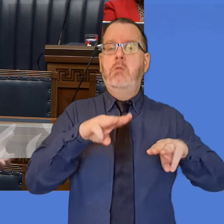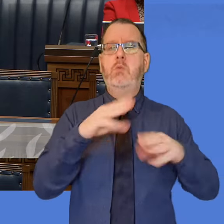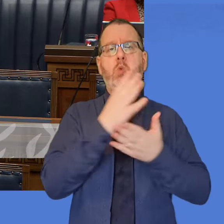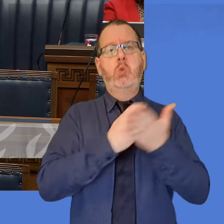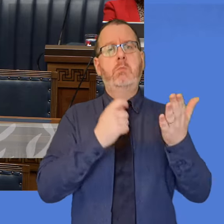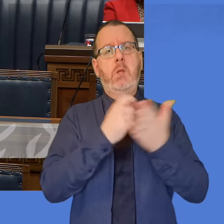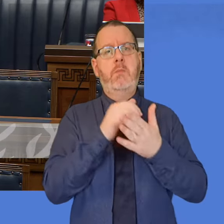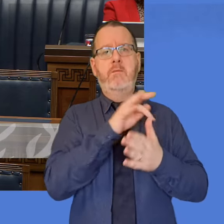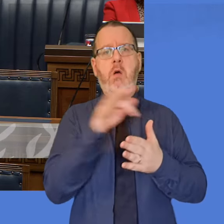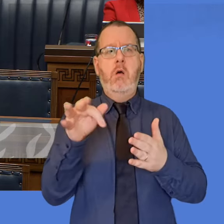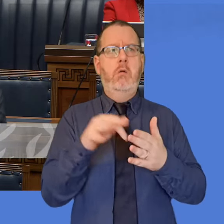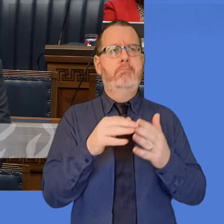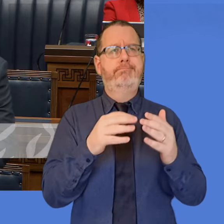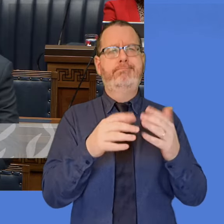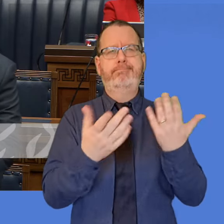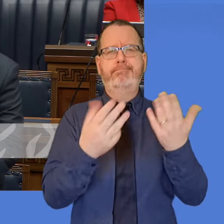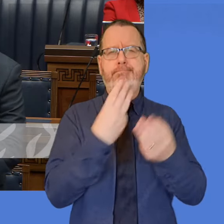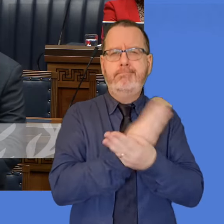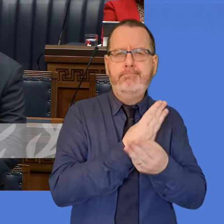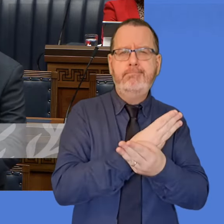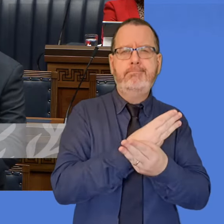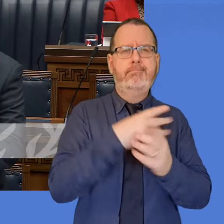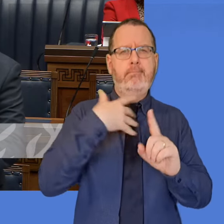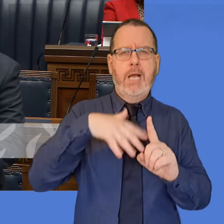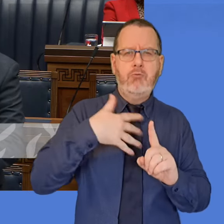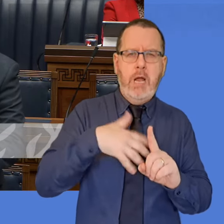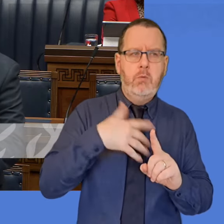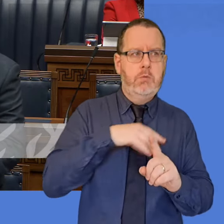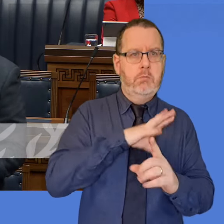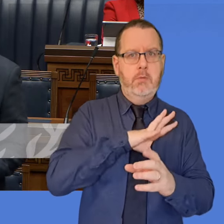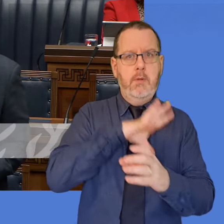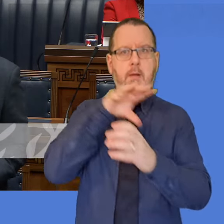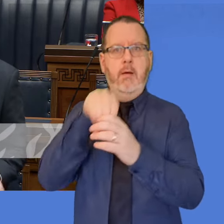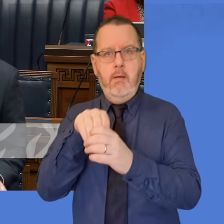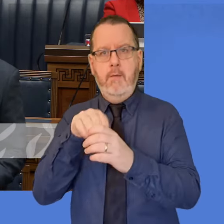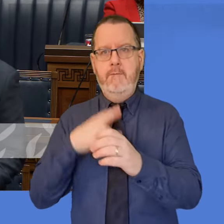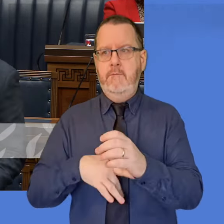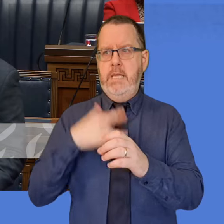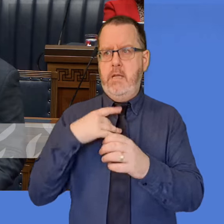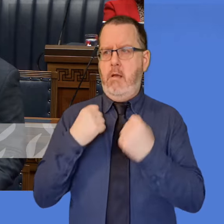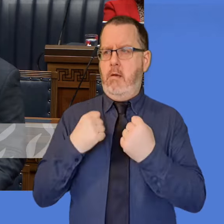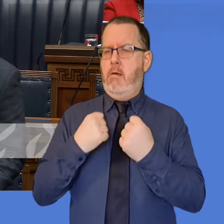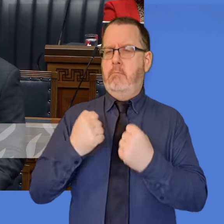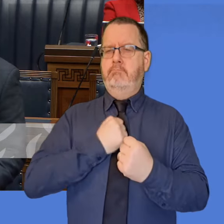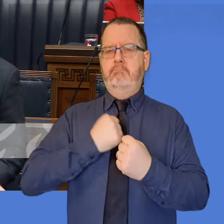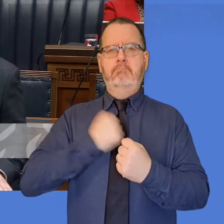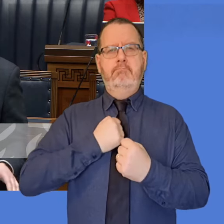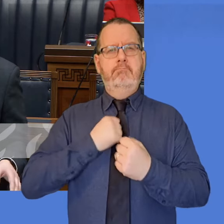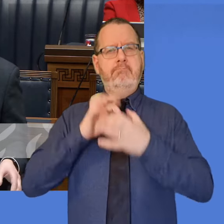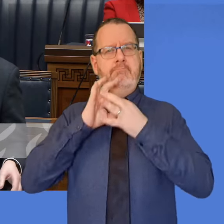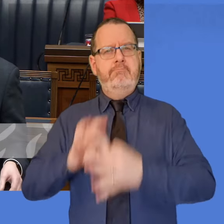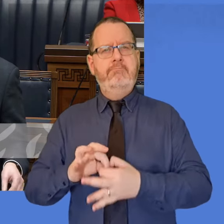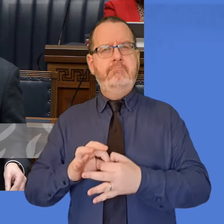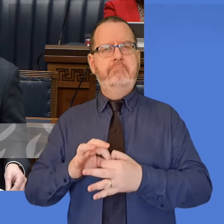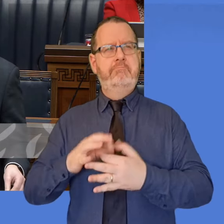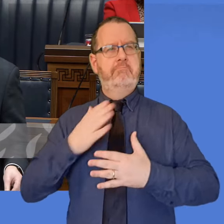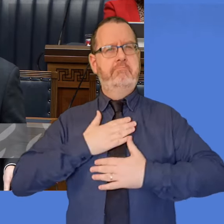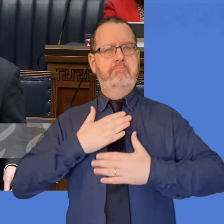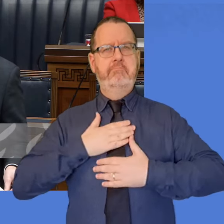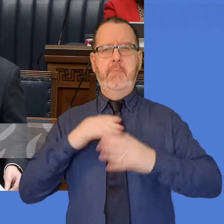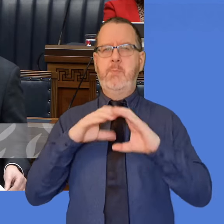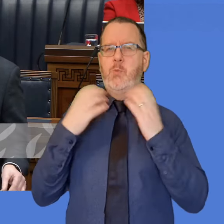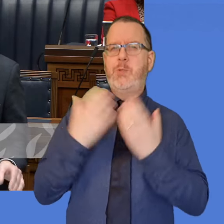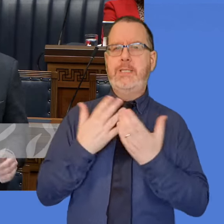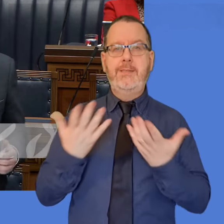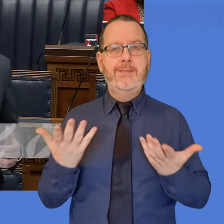-economic backgrounds as well. The bands can help to give people a real sense of belonging and community,